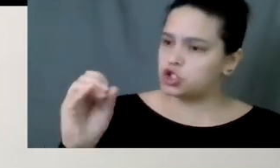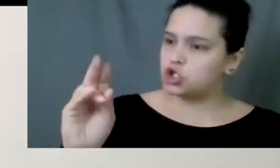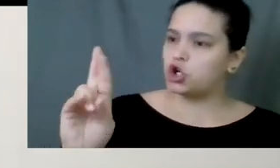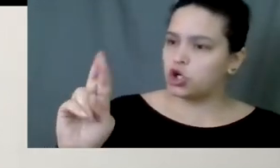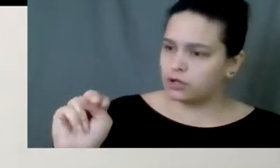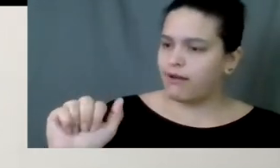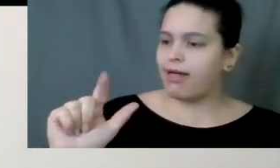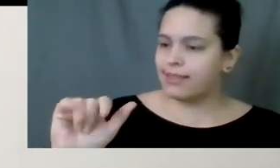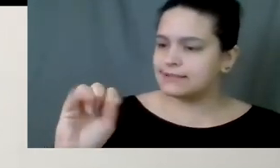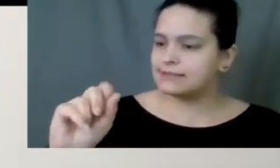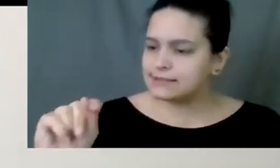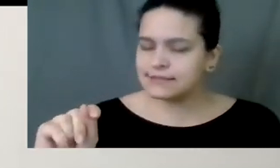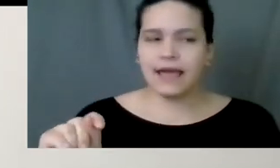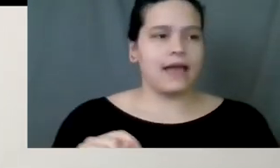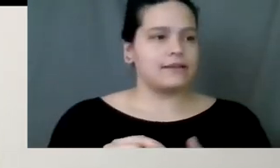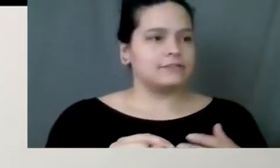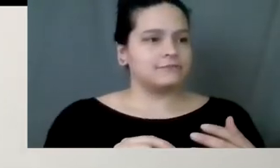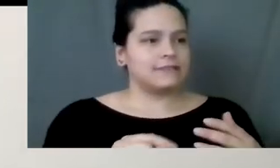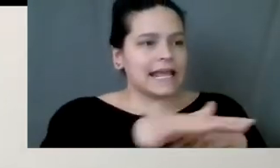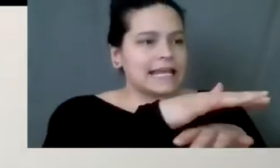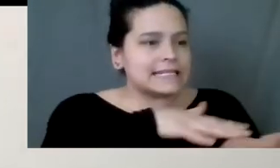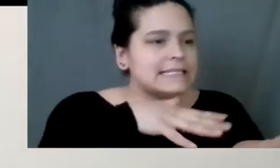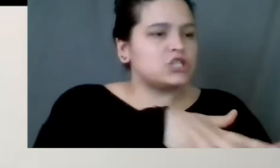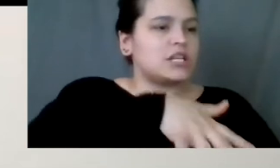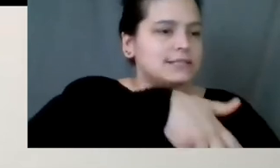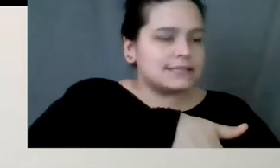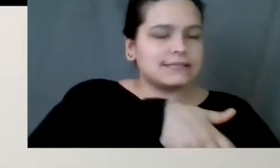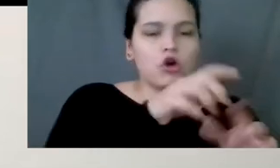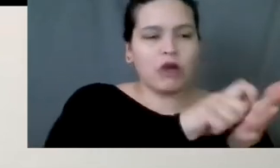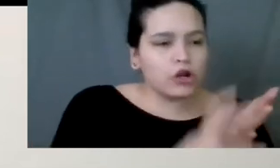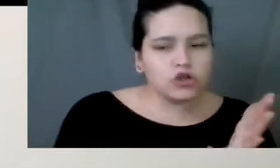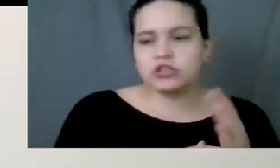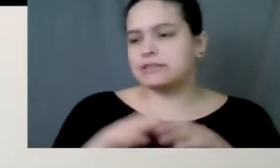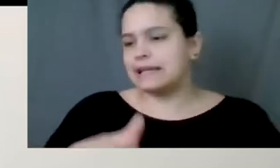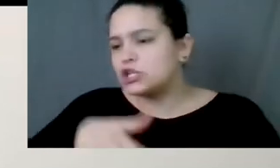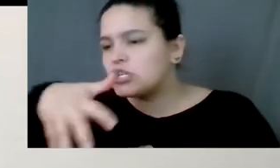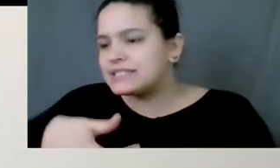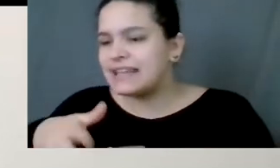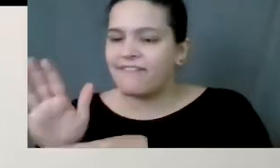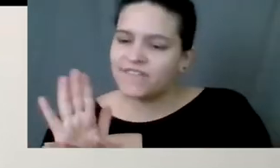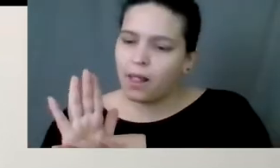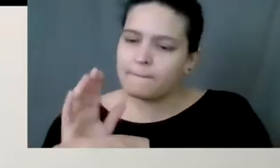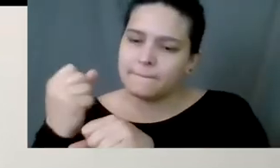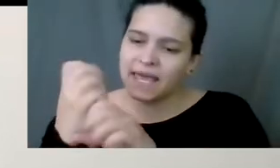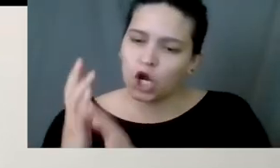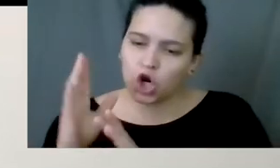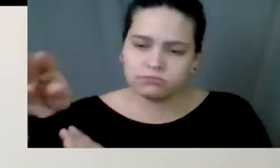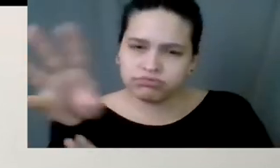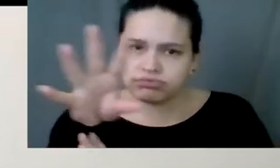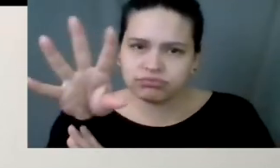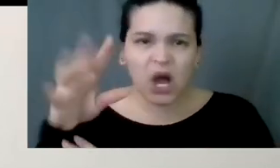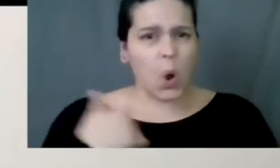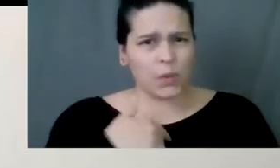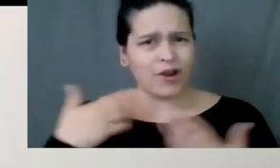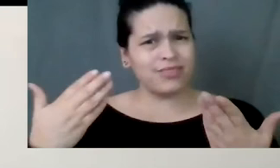you know, follow indigenous writers and filmmakers, you know, we're out there and we're doing things, you know, I didn't mention this